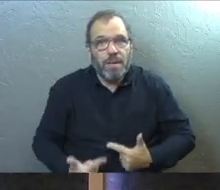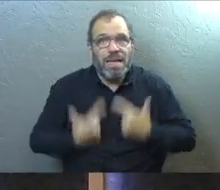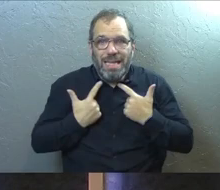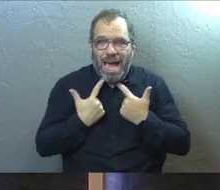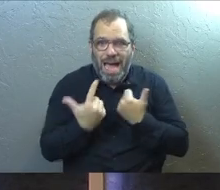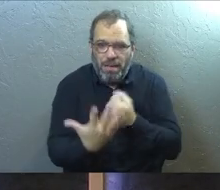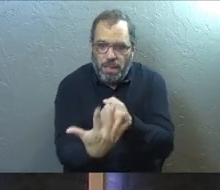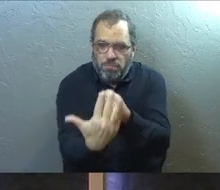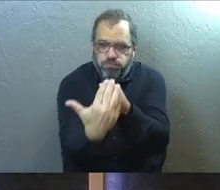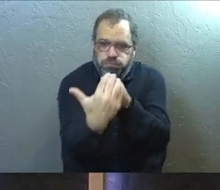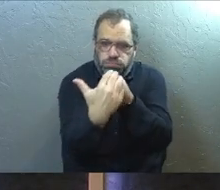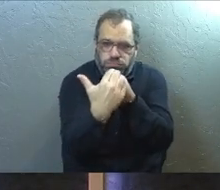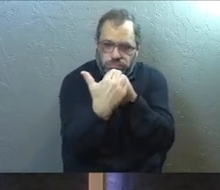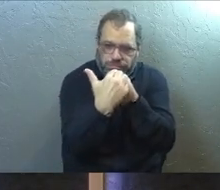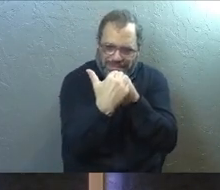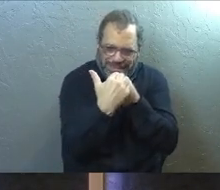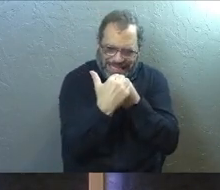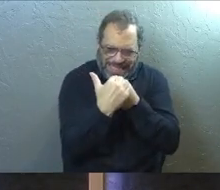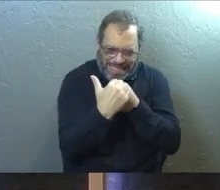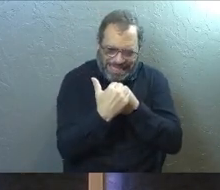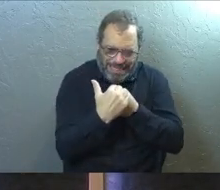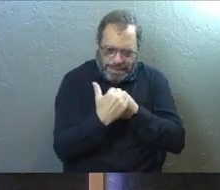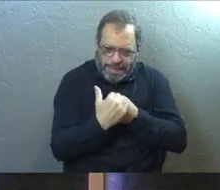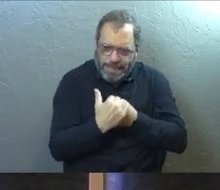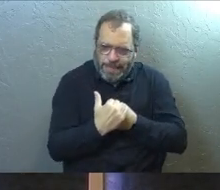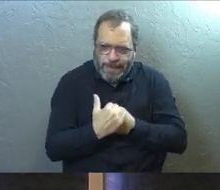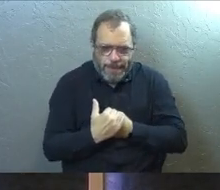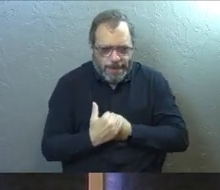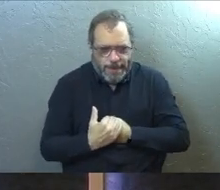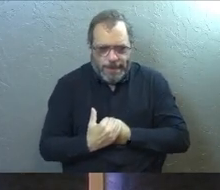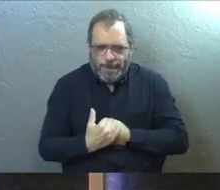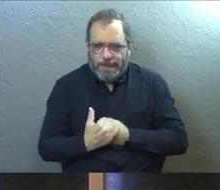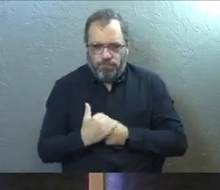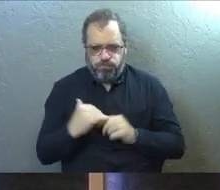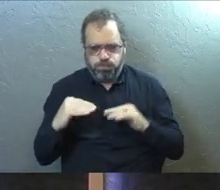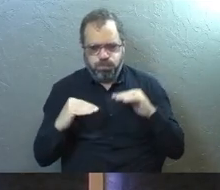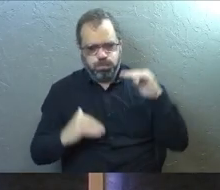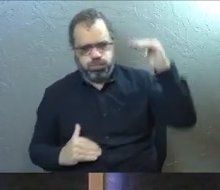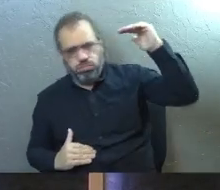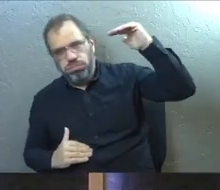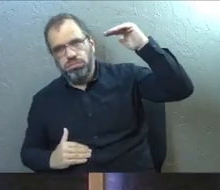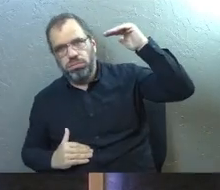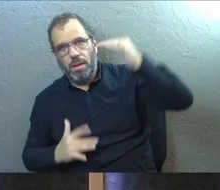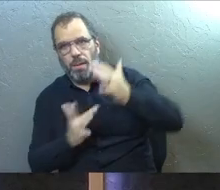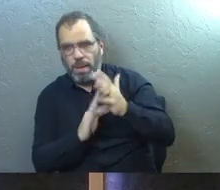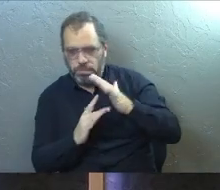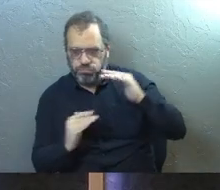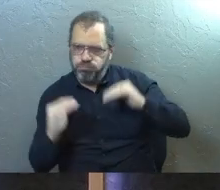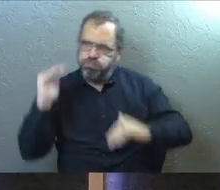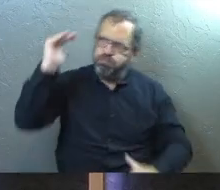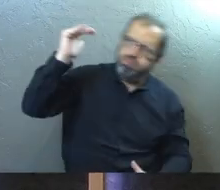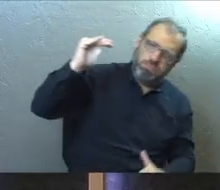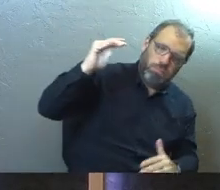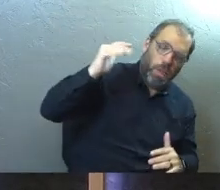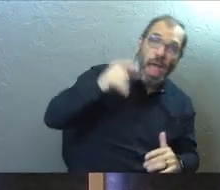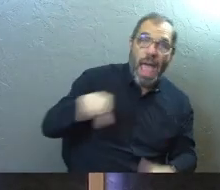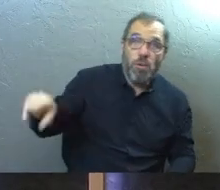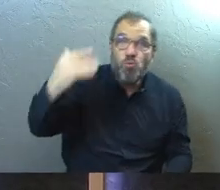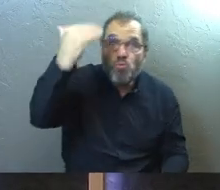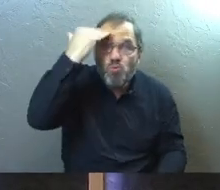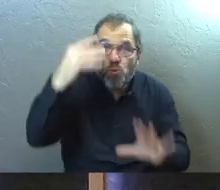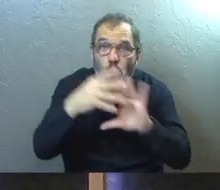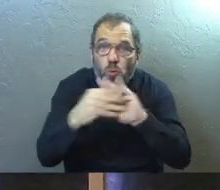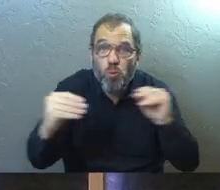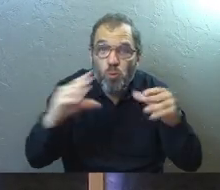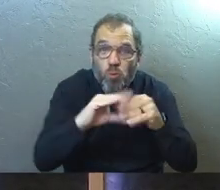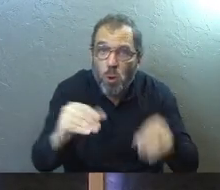pressed in on them in such a way that all of a sudden their, their equilibrium got off and their medications got off. And, and, and many of you know, these